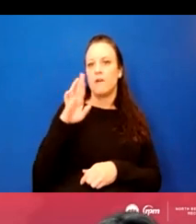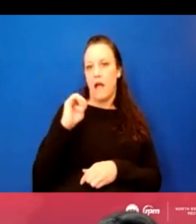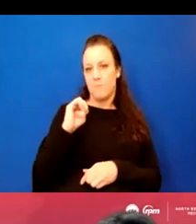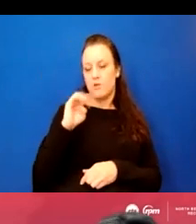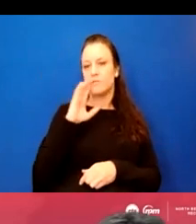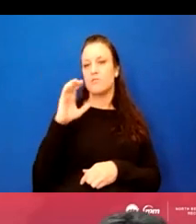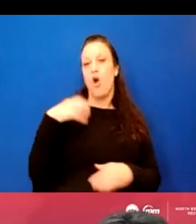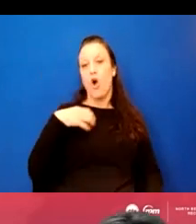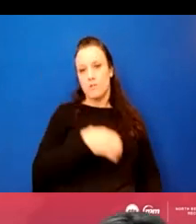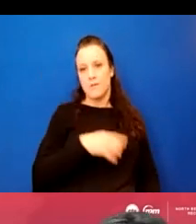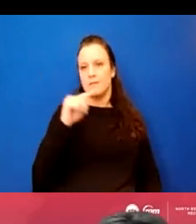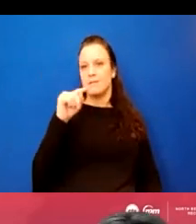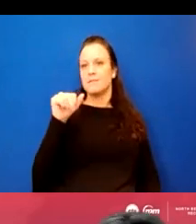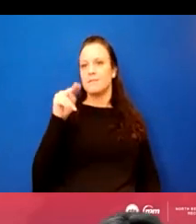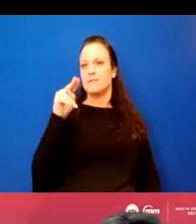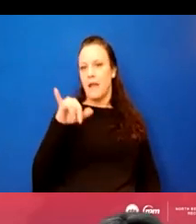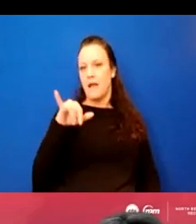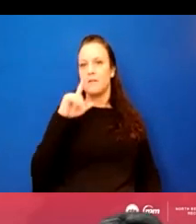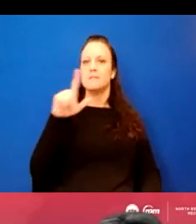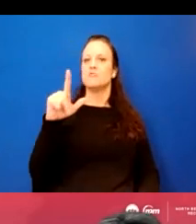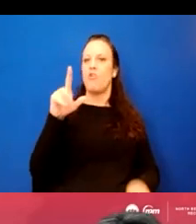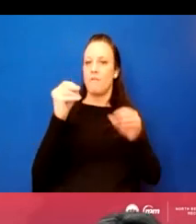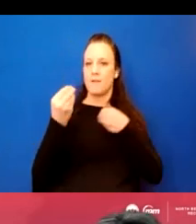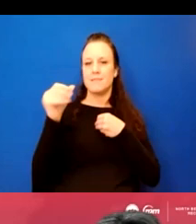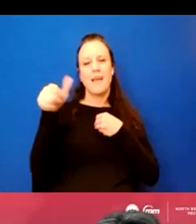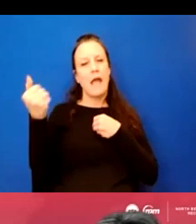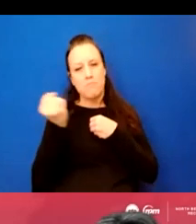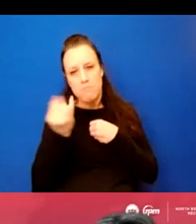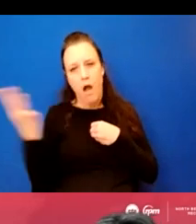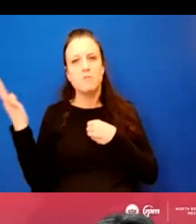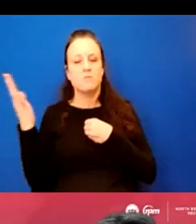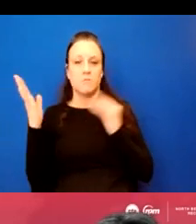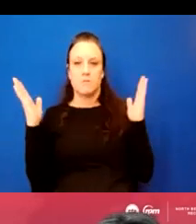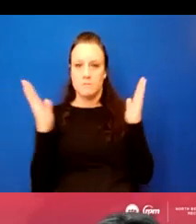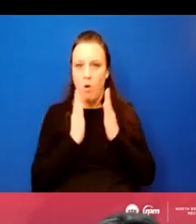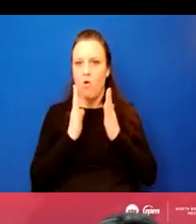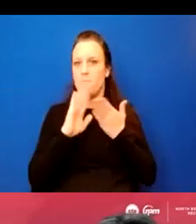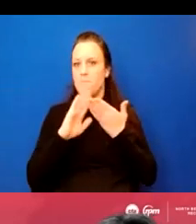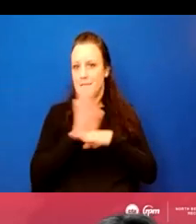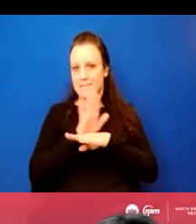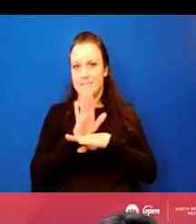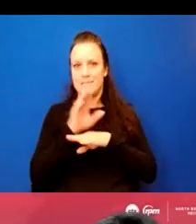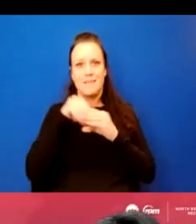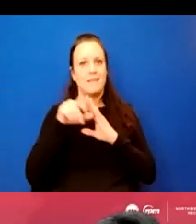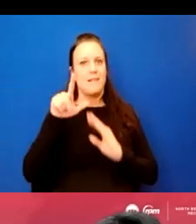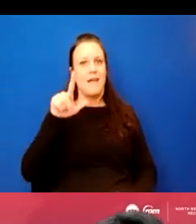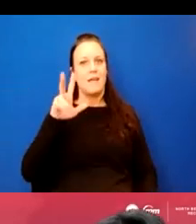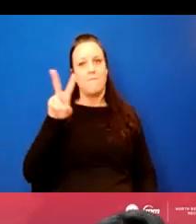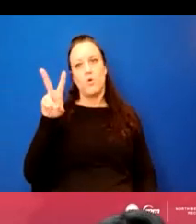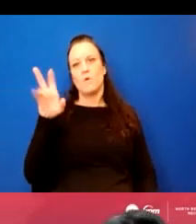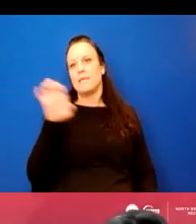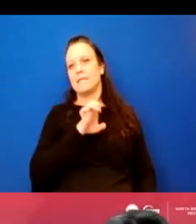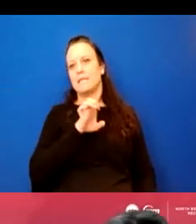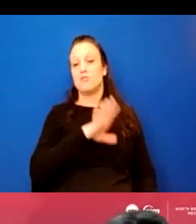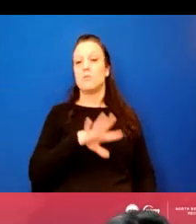as well as feedback from multiple small businesses in the Lakeview East neighborhood. Currently, we have more